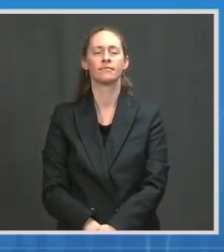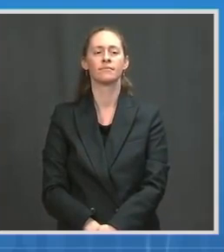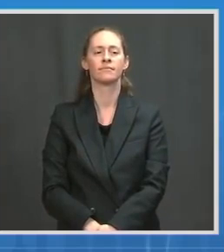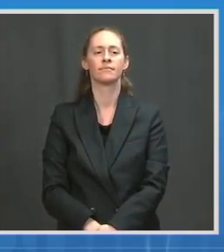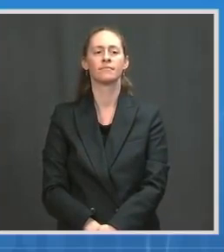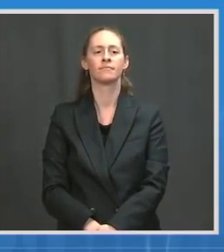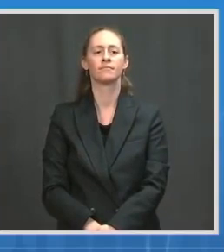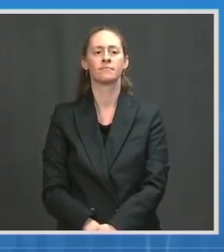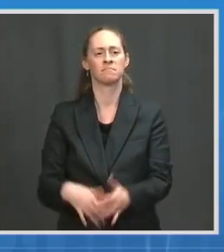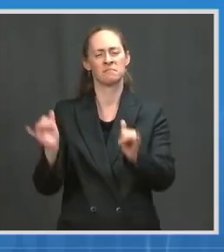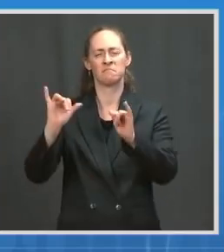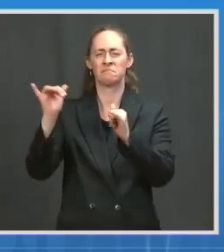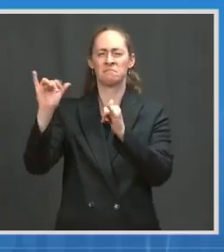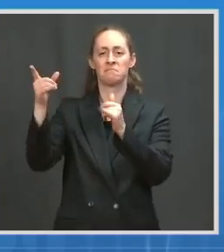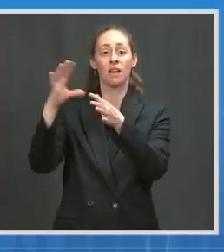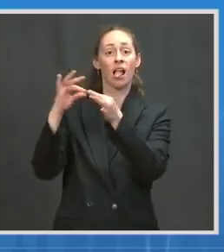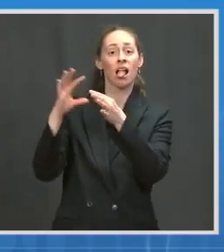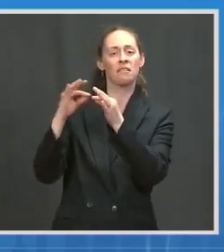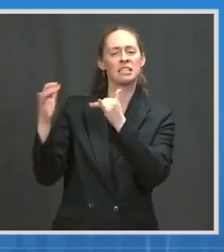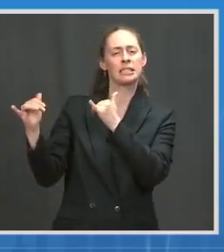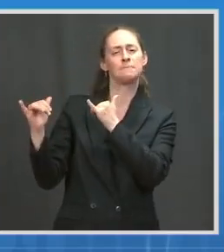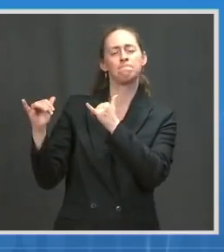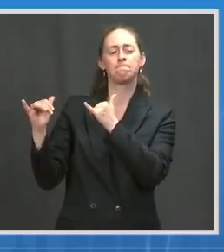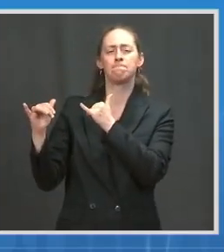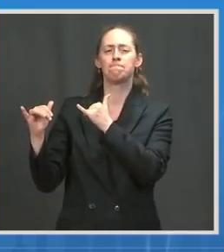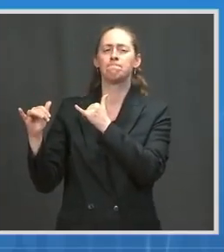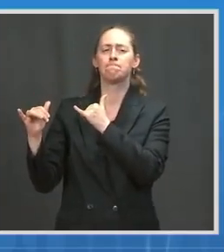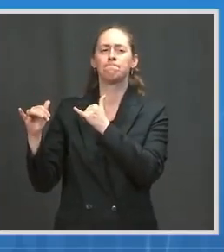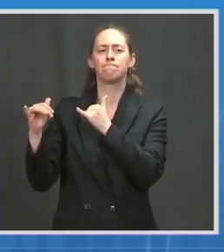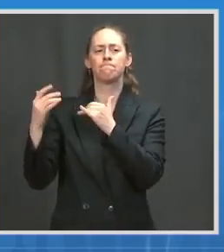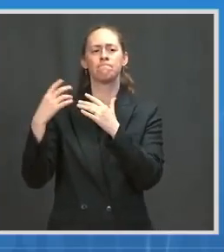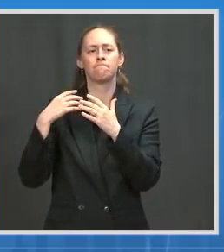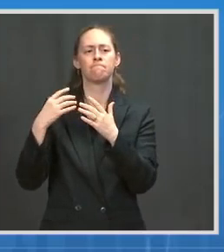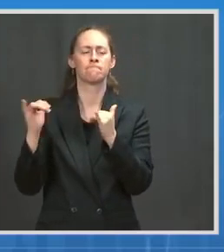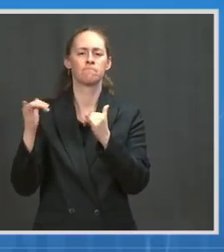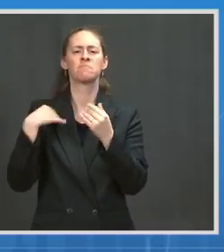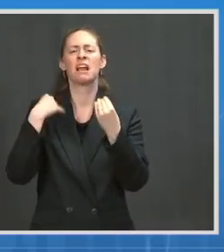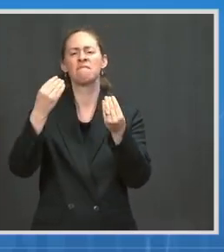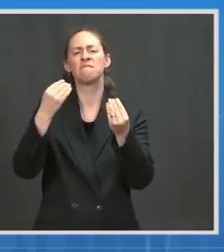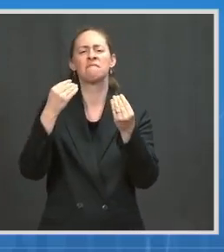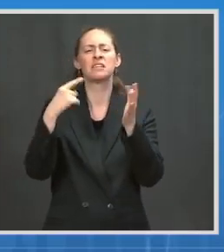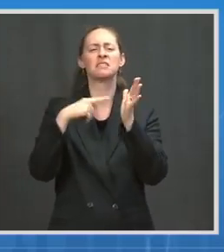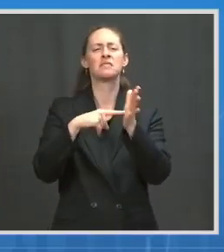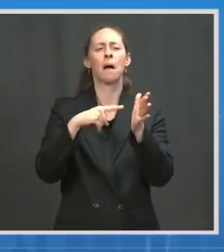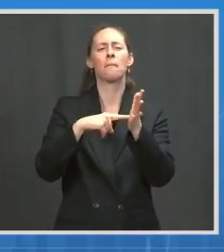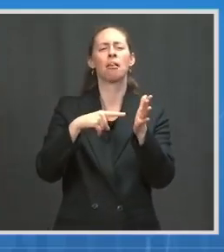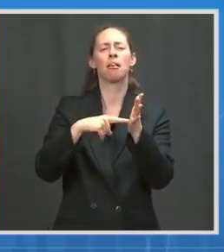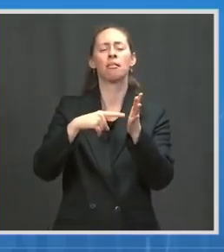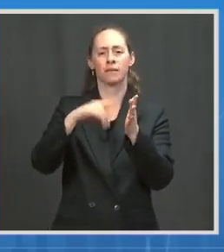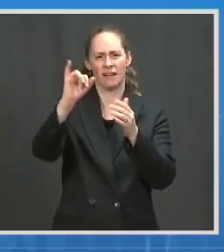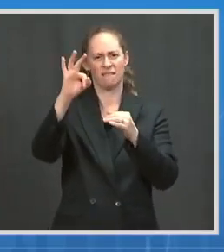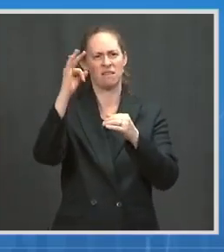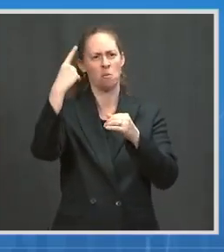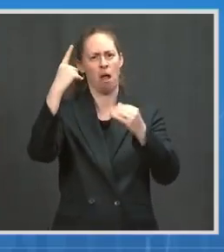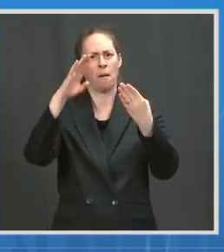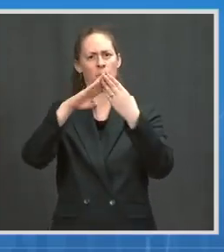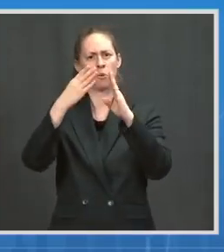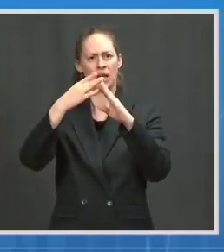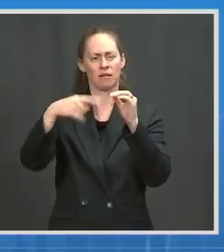said, but also, I mean, to take a typical example, I mean, if you have a community, it's very important to realize we live in a large country,